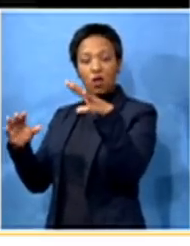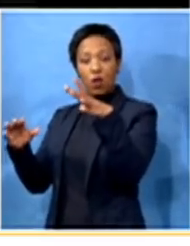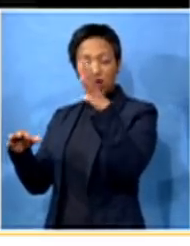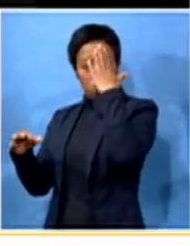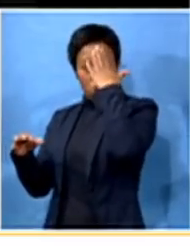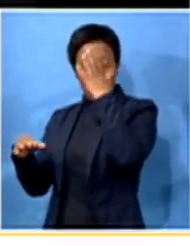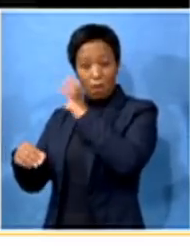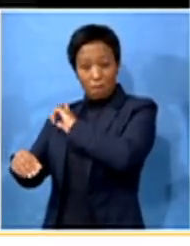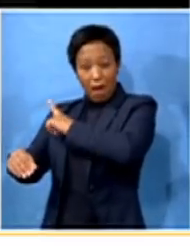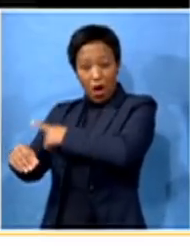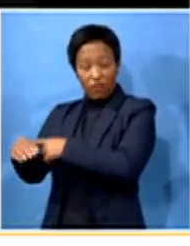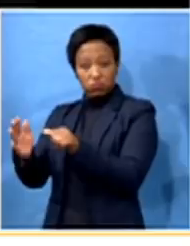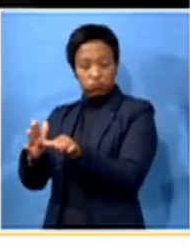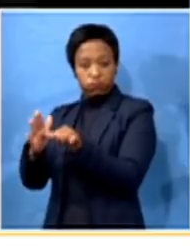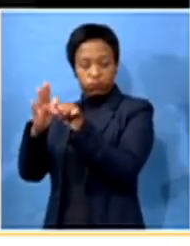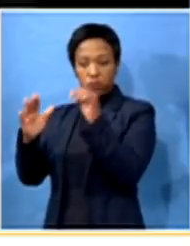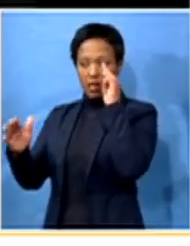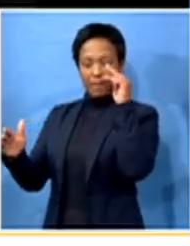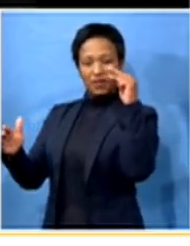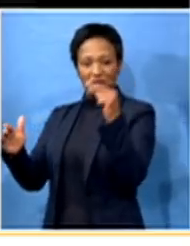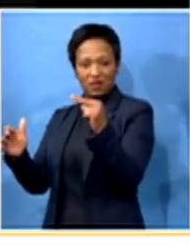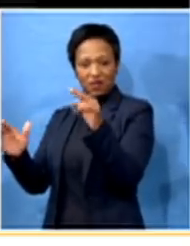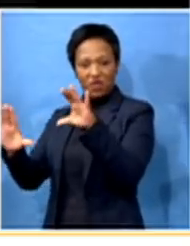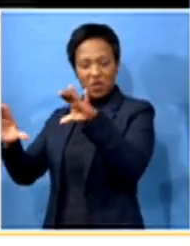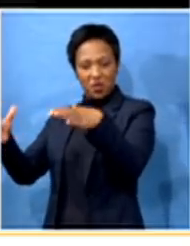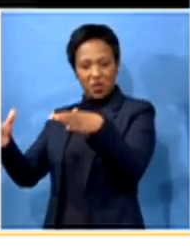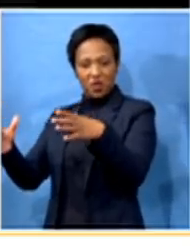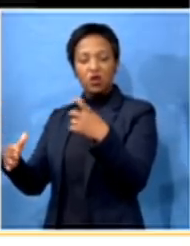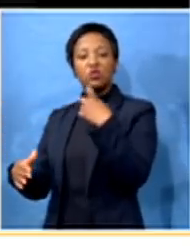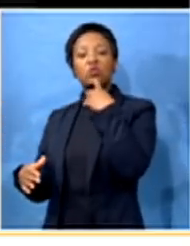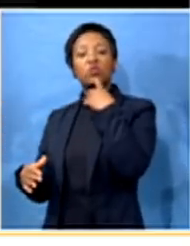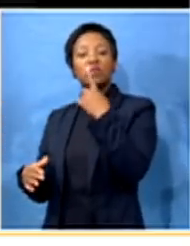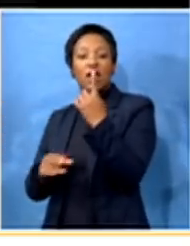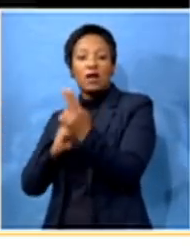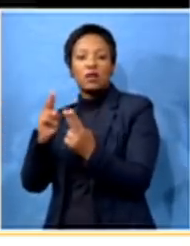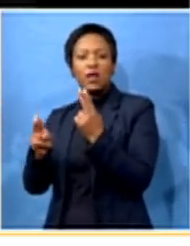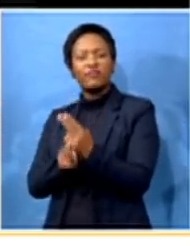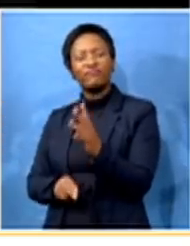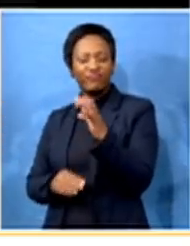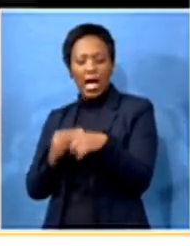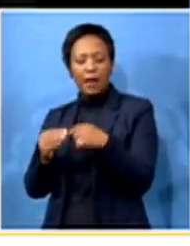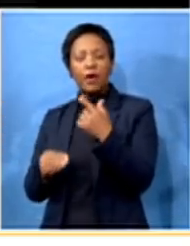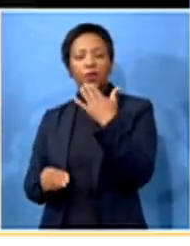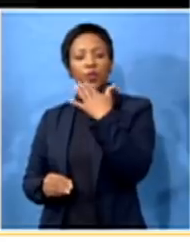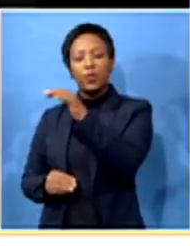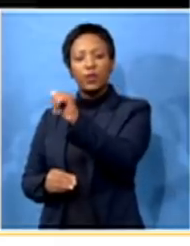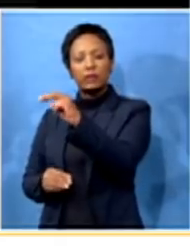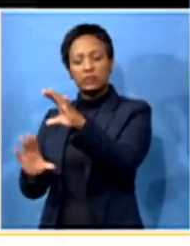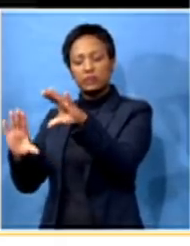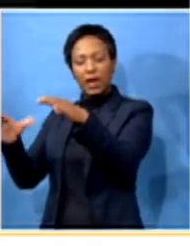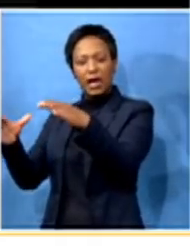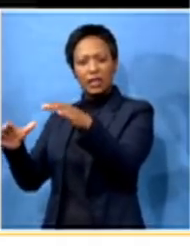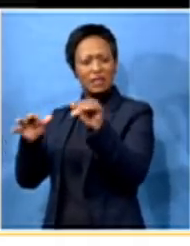people, again, you've just once again reiterated that this is about the party and not about the people.